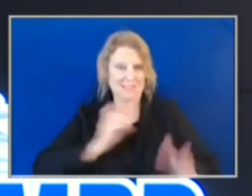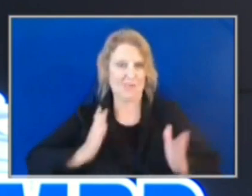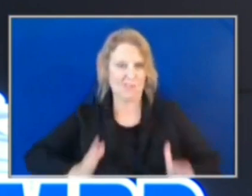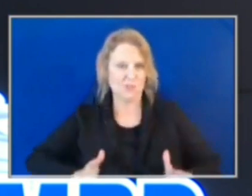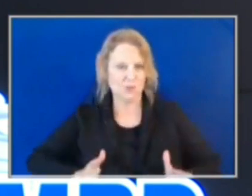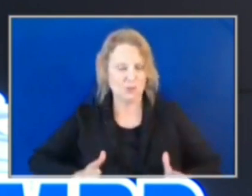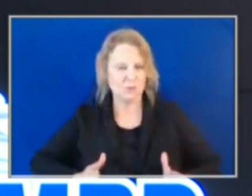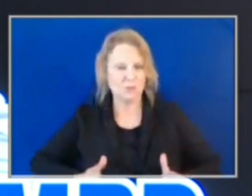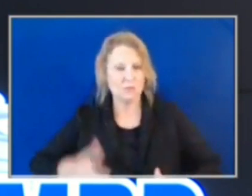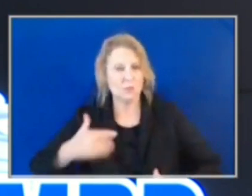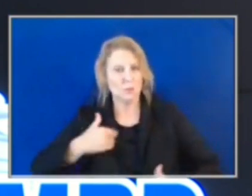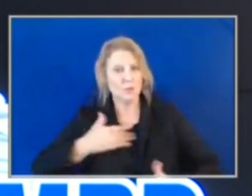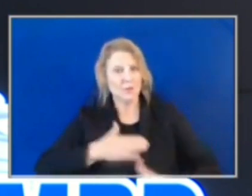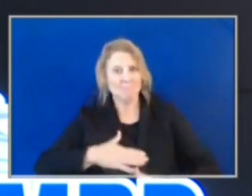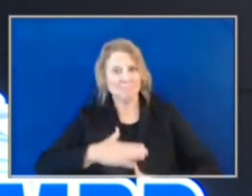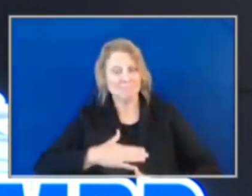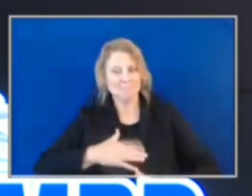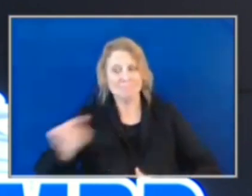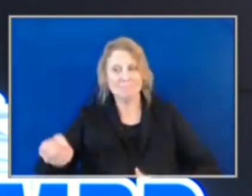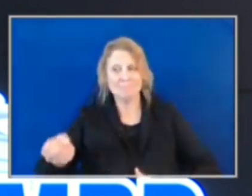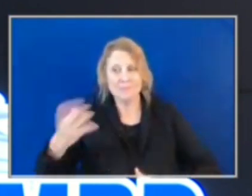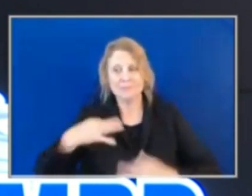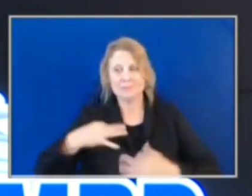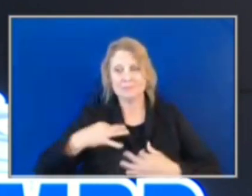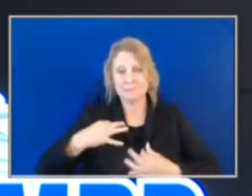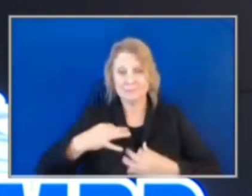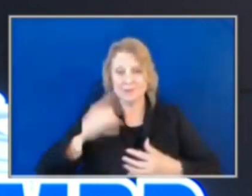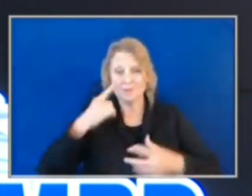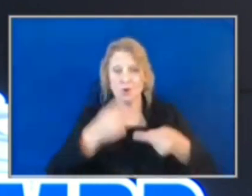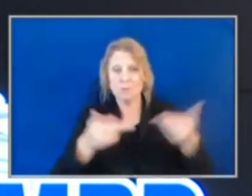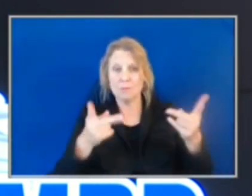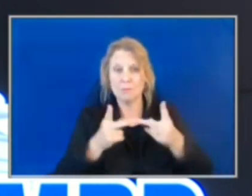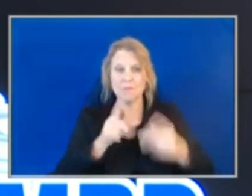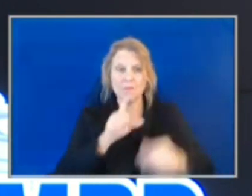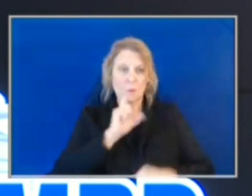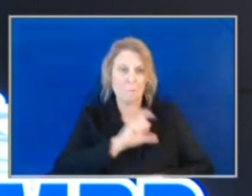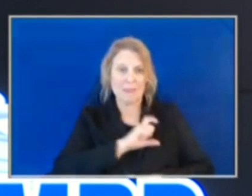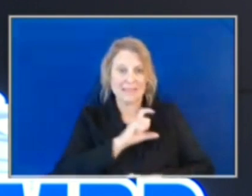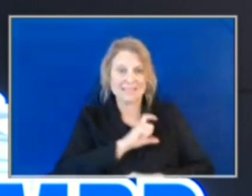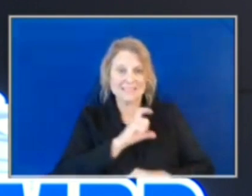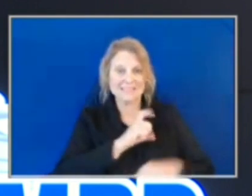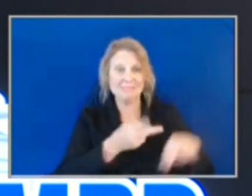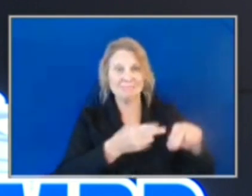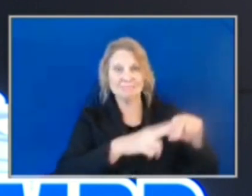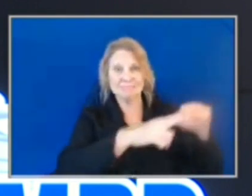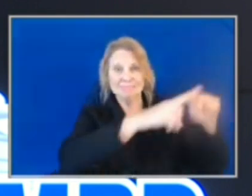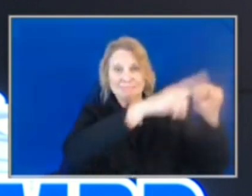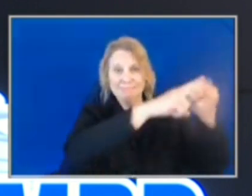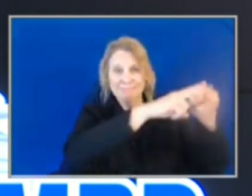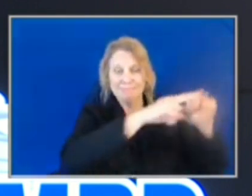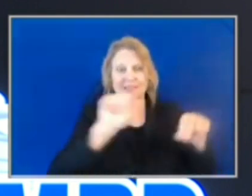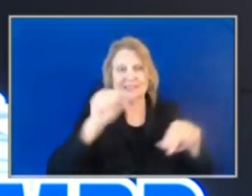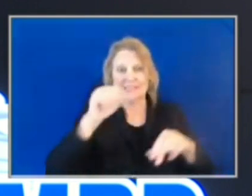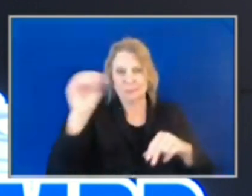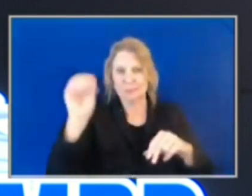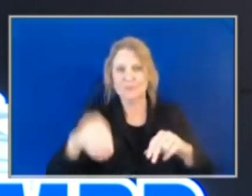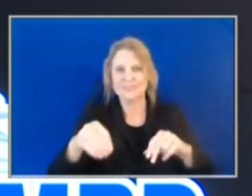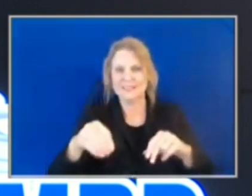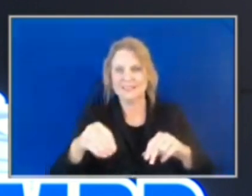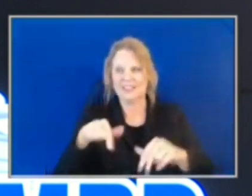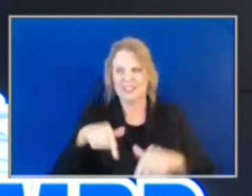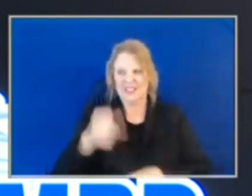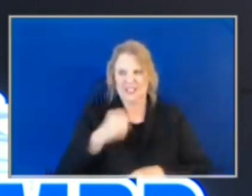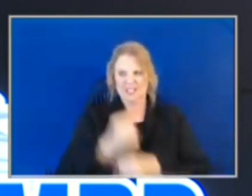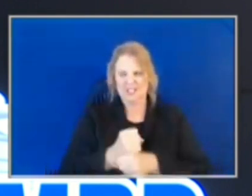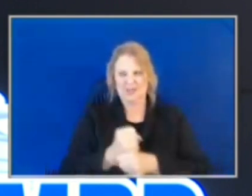report that the number of applications for the position of police officer has risen 10% this year compared to this same